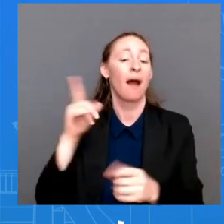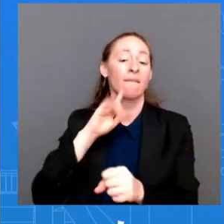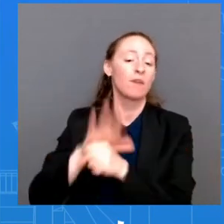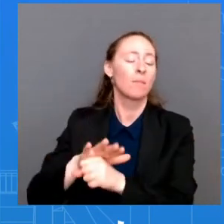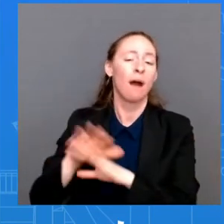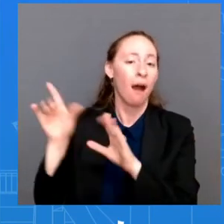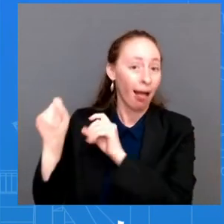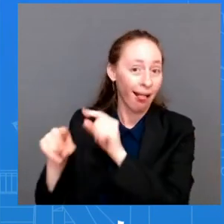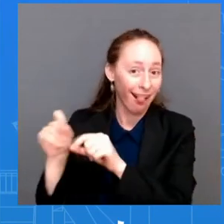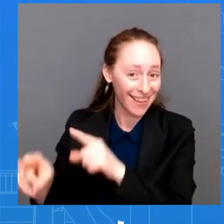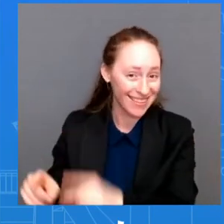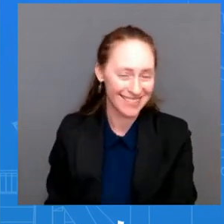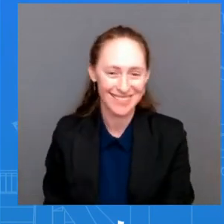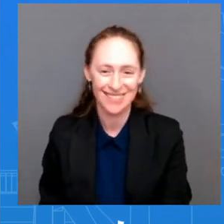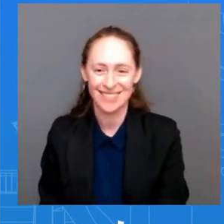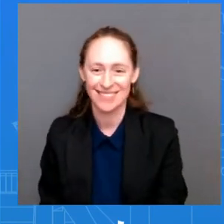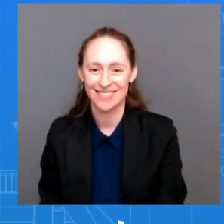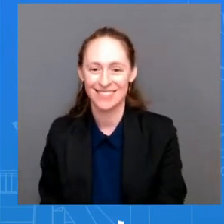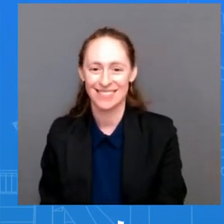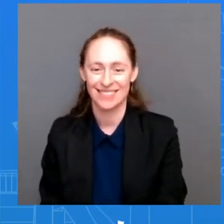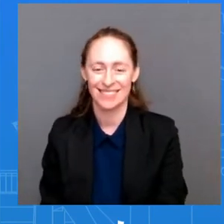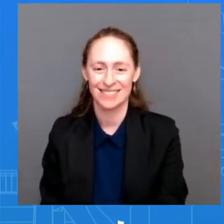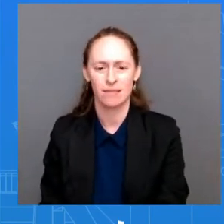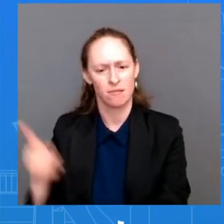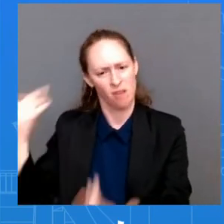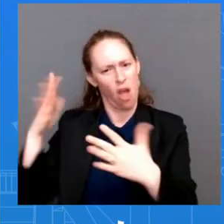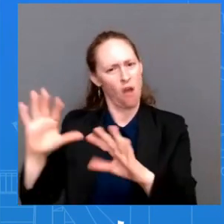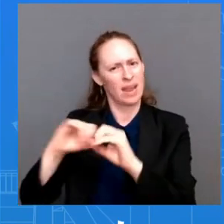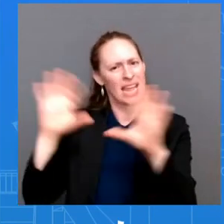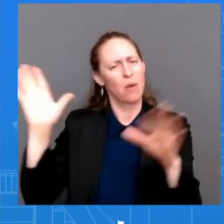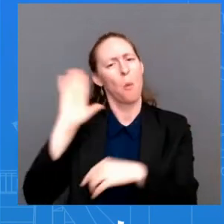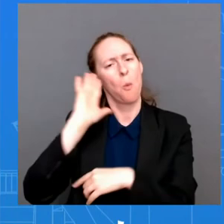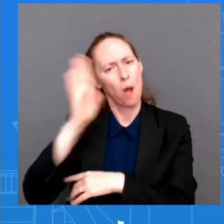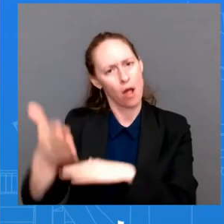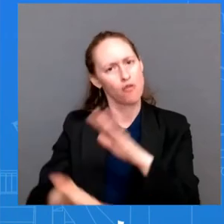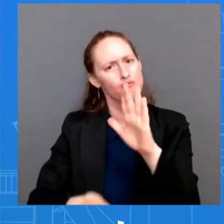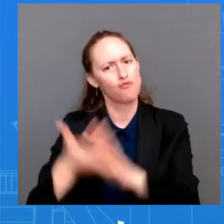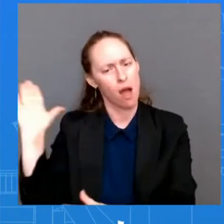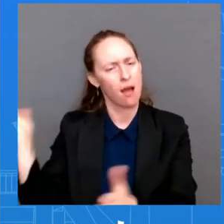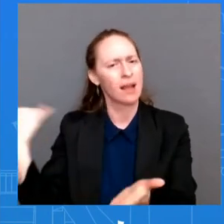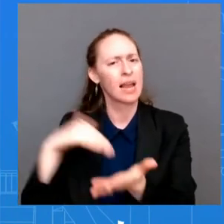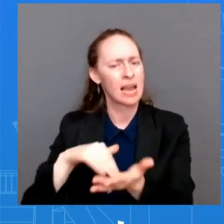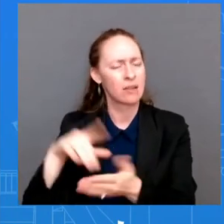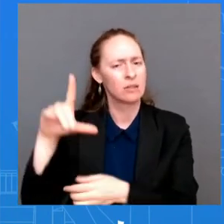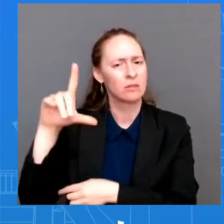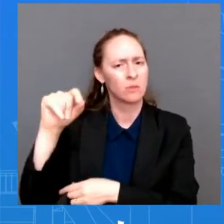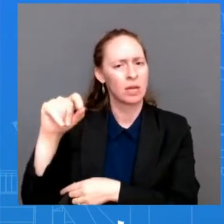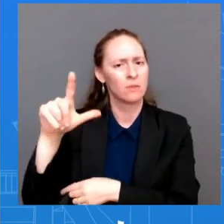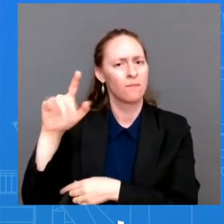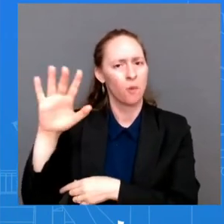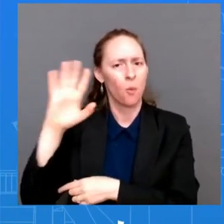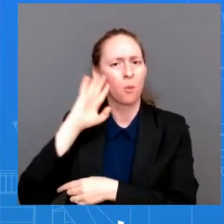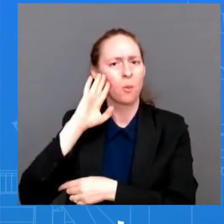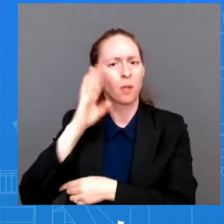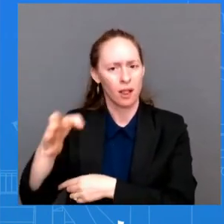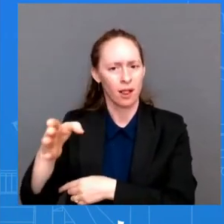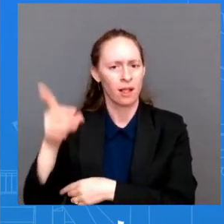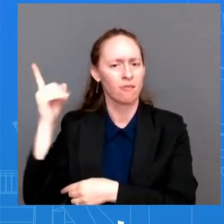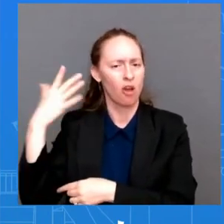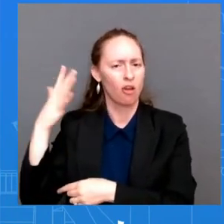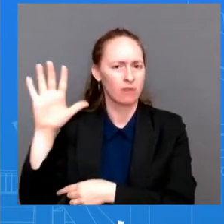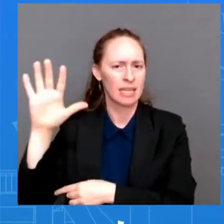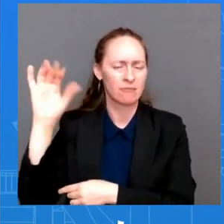he's he said that multiple times uh so there's that i'll put that out there uh but again we